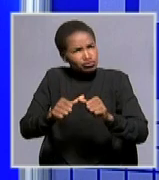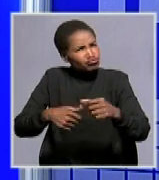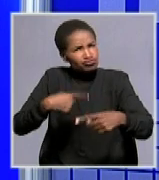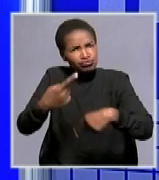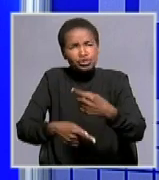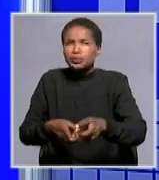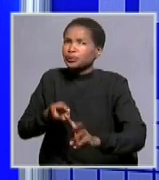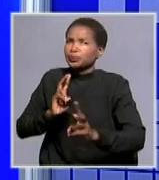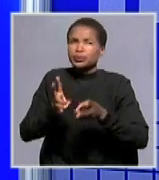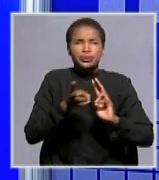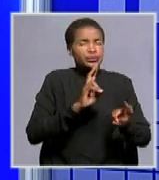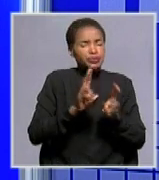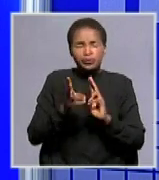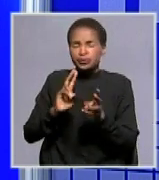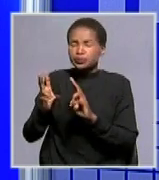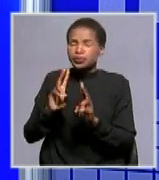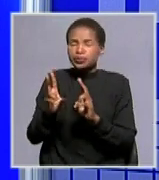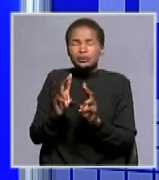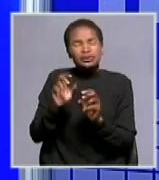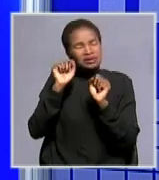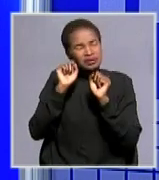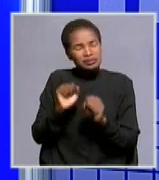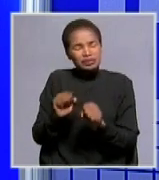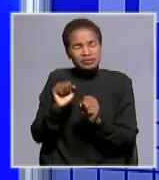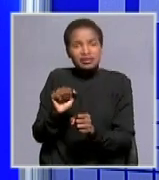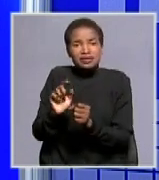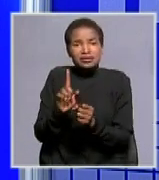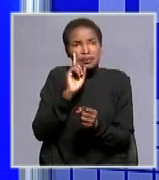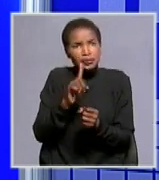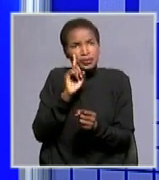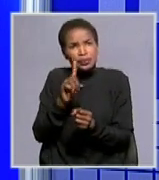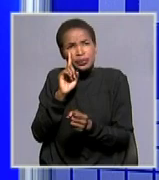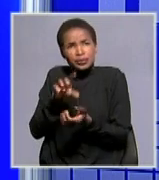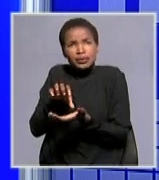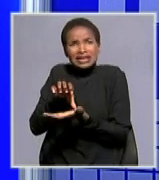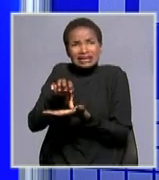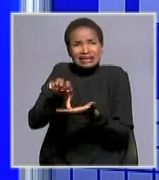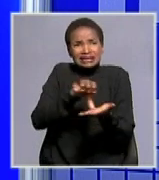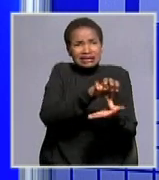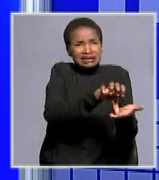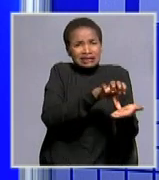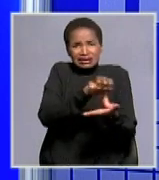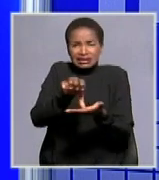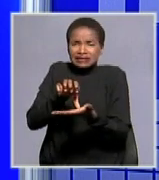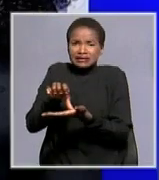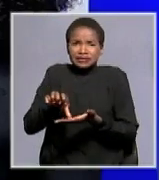lecture with students what else can be done to actually address the impact of solid waste management in our country